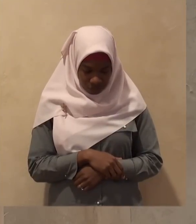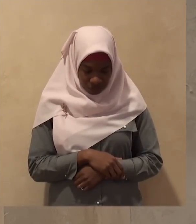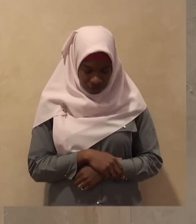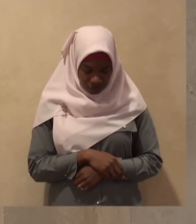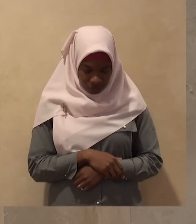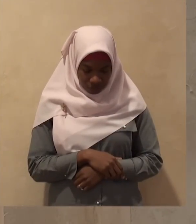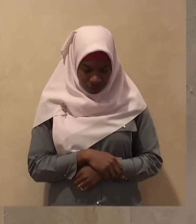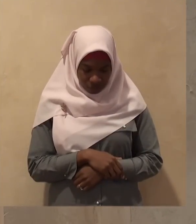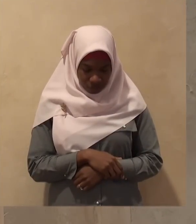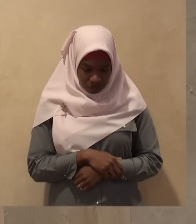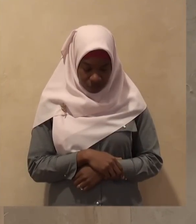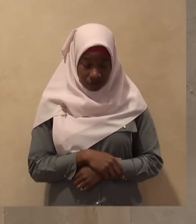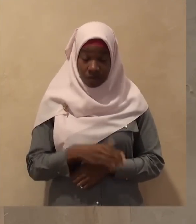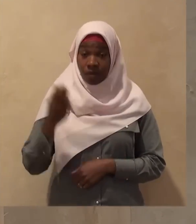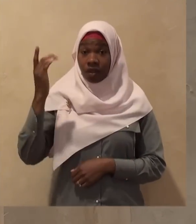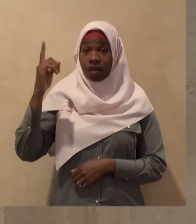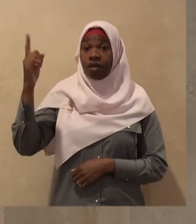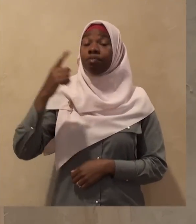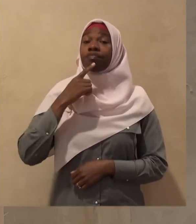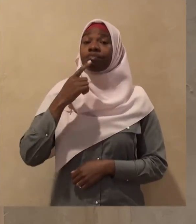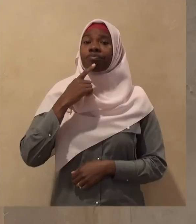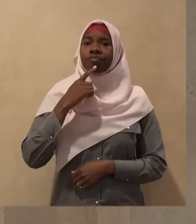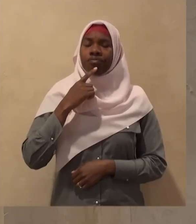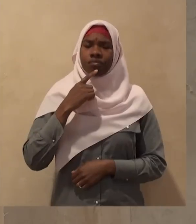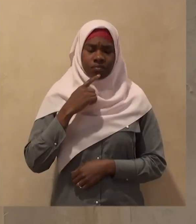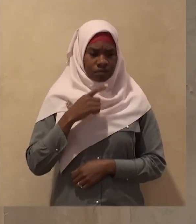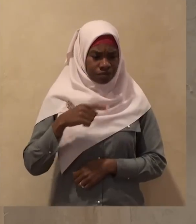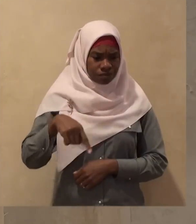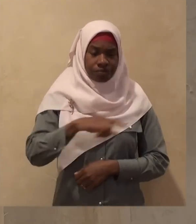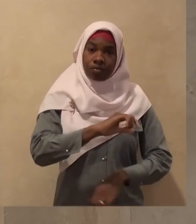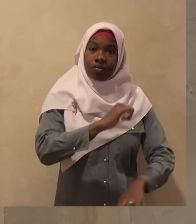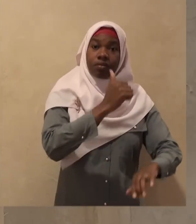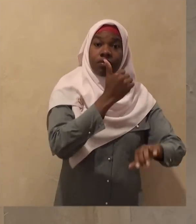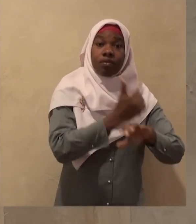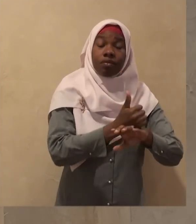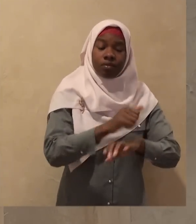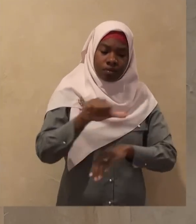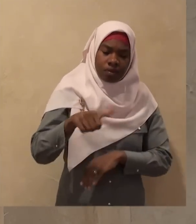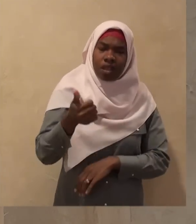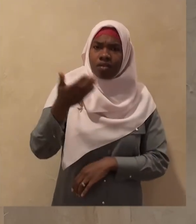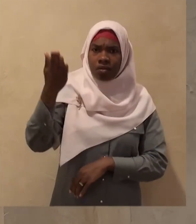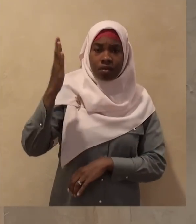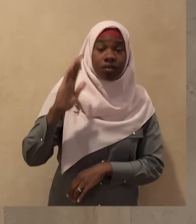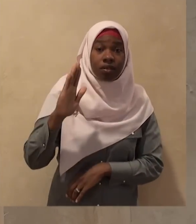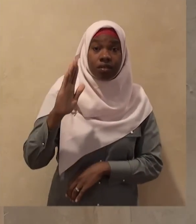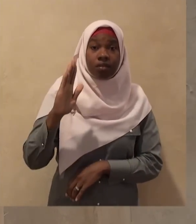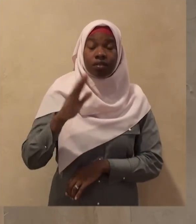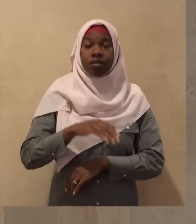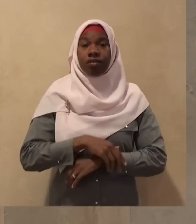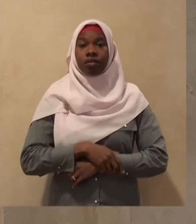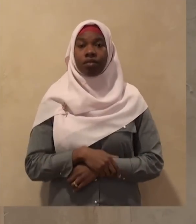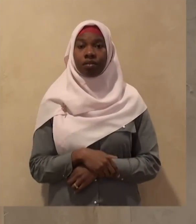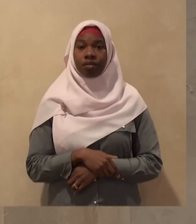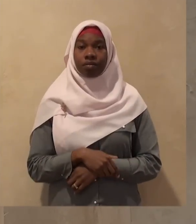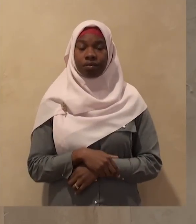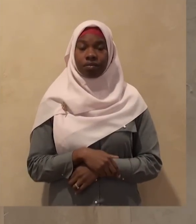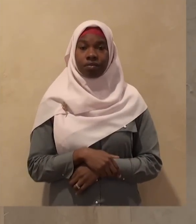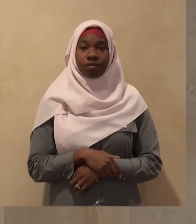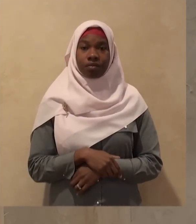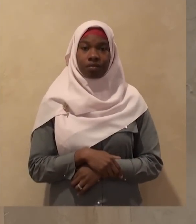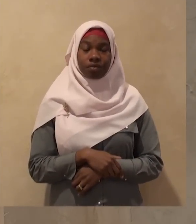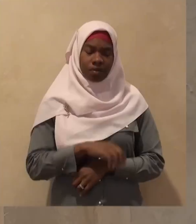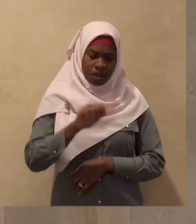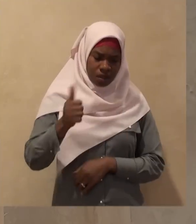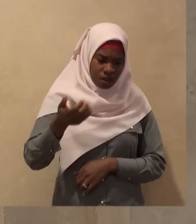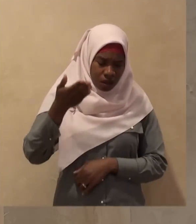or do they have partners with Allah subhanahu wa ta'ala who instituted for them a